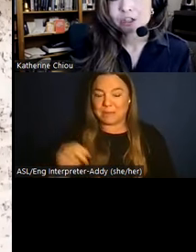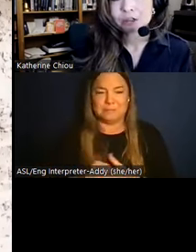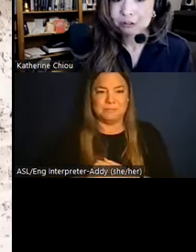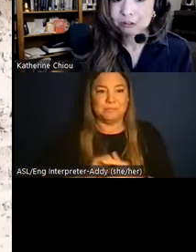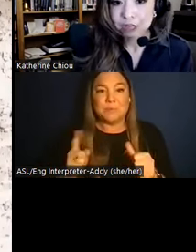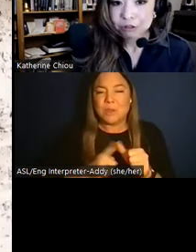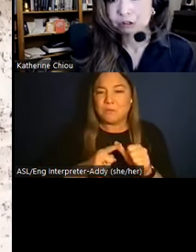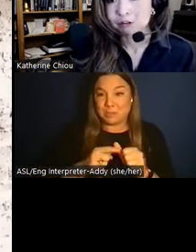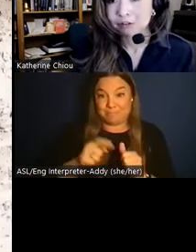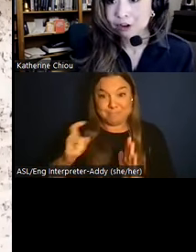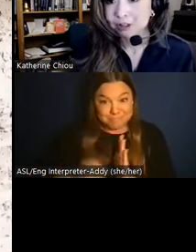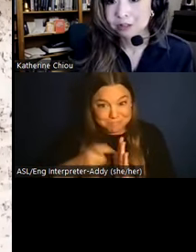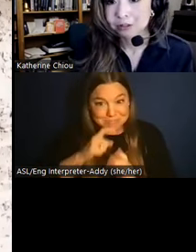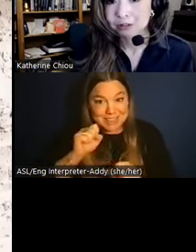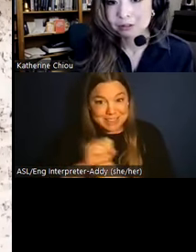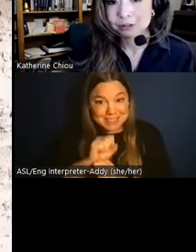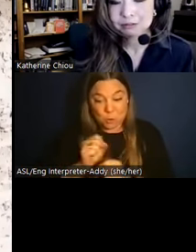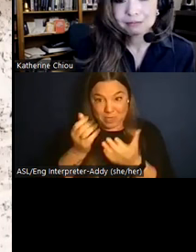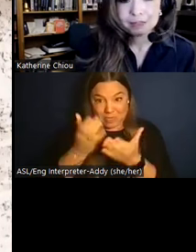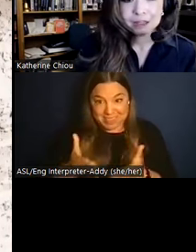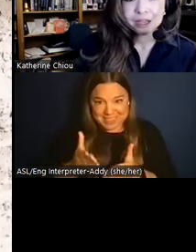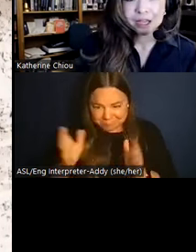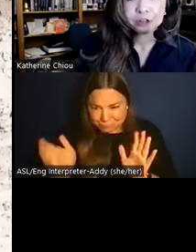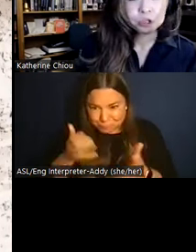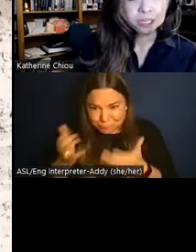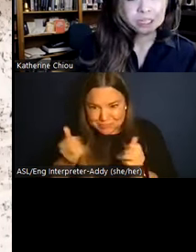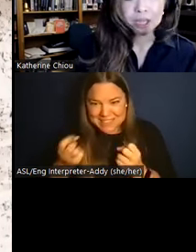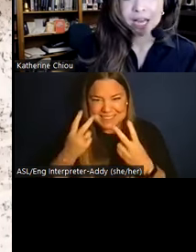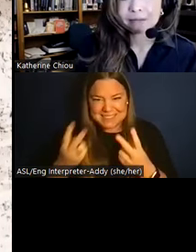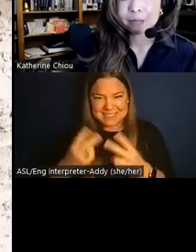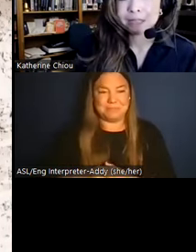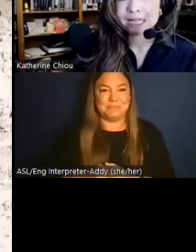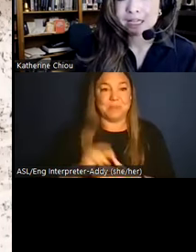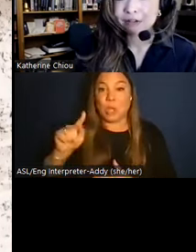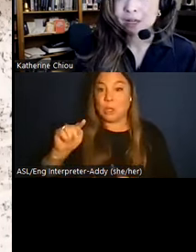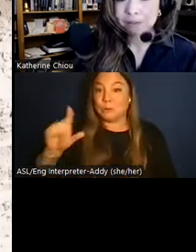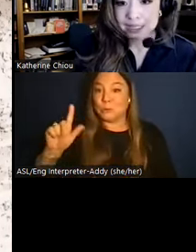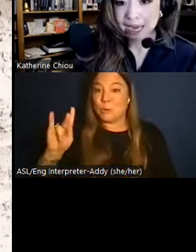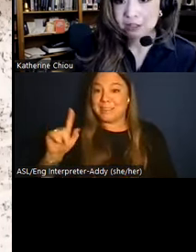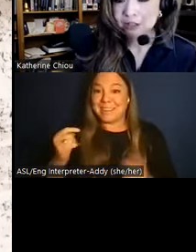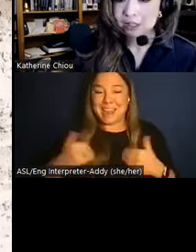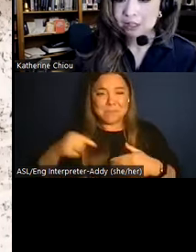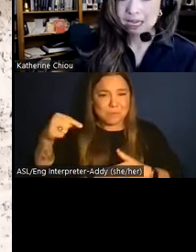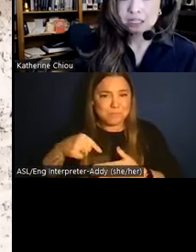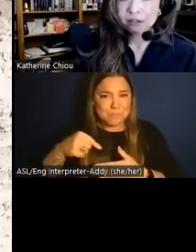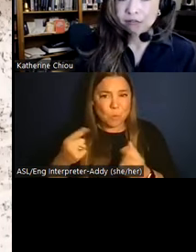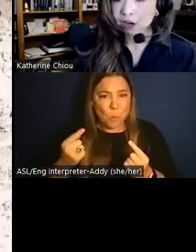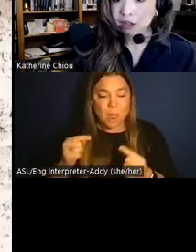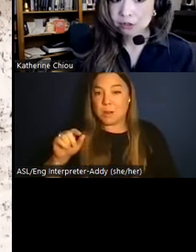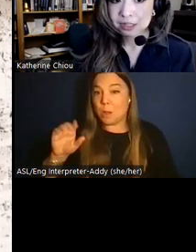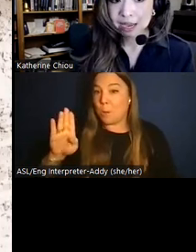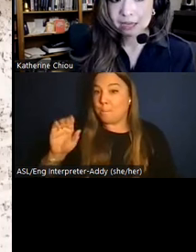a literal treasure trove of archaeological clues. In our toolkit, we have a blend of botanical, that's plant,